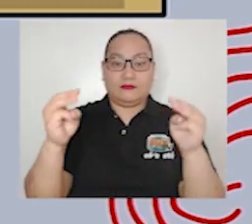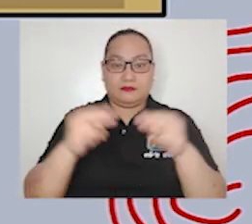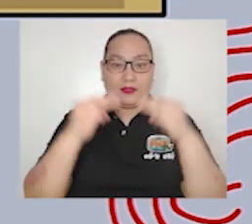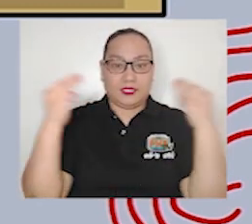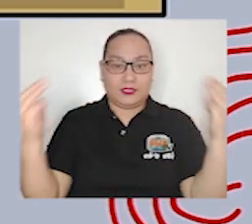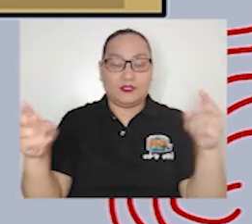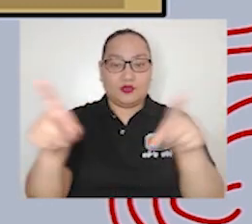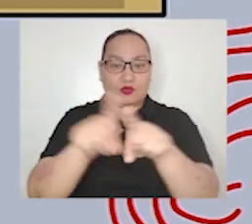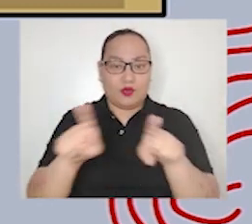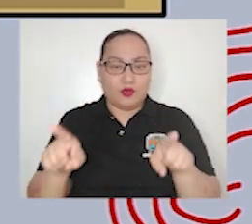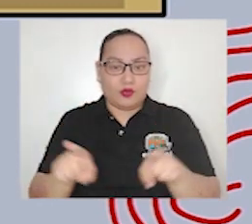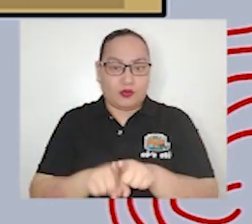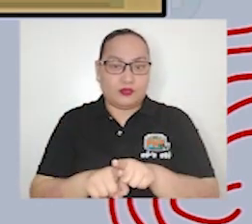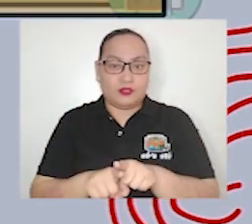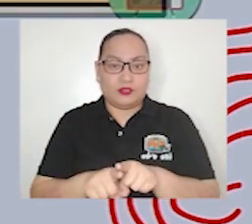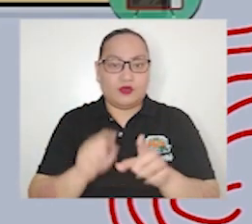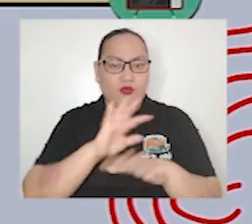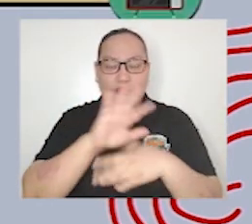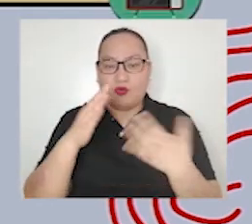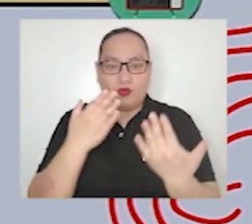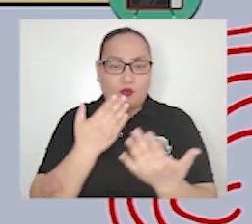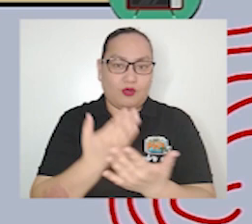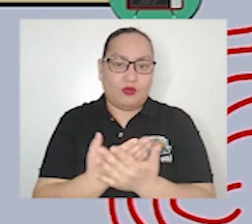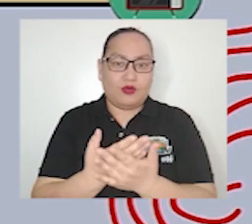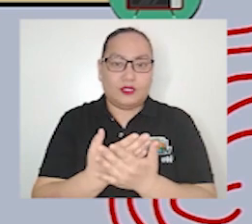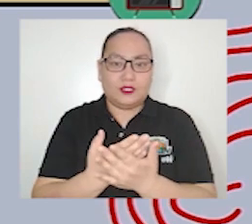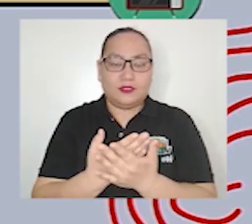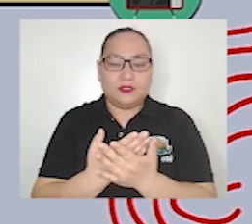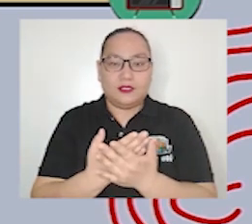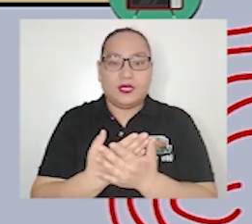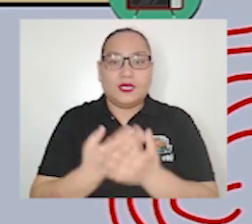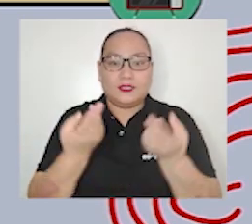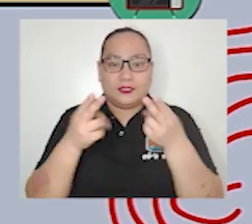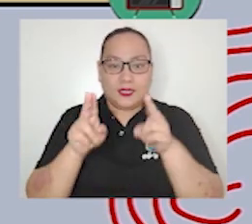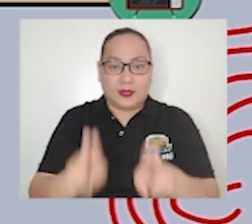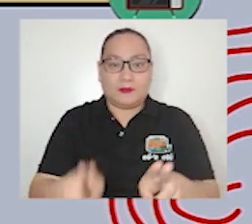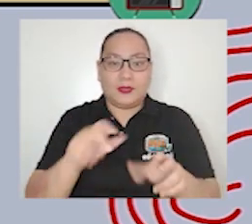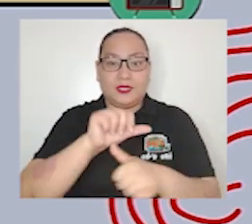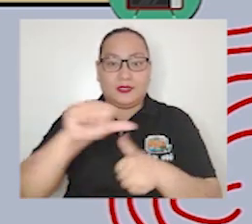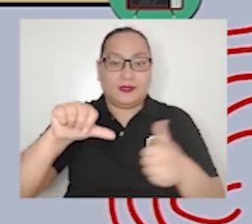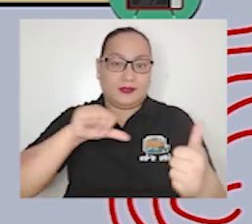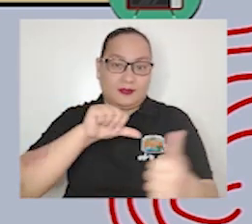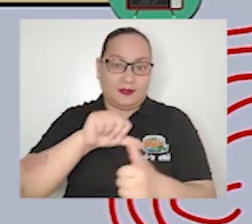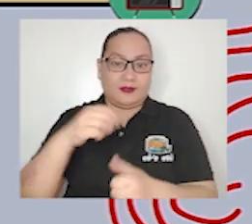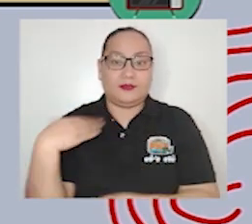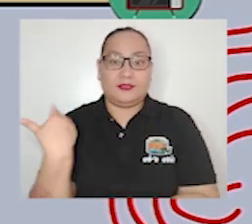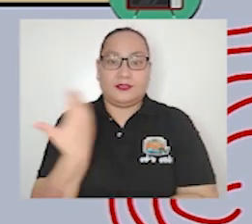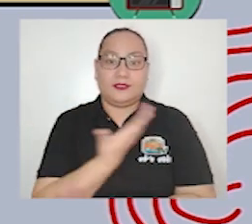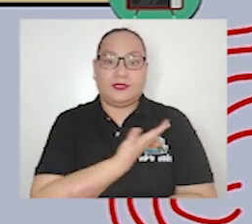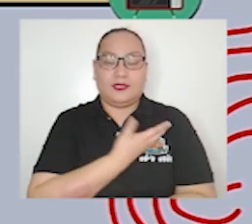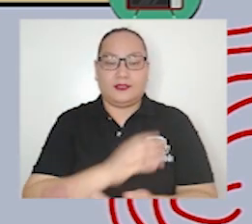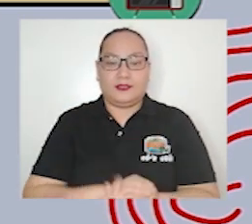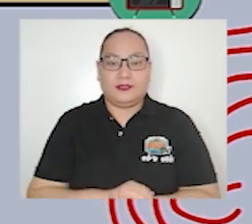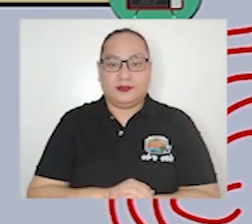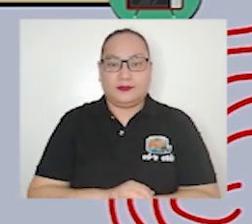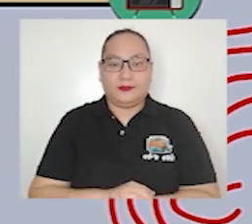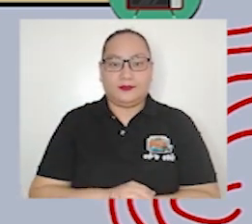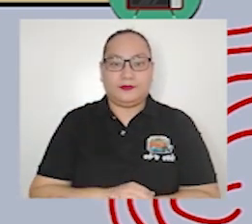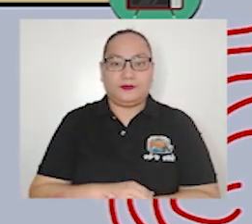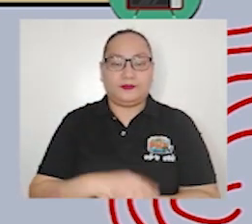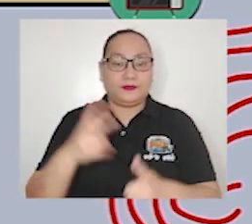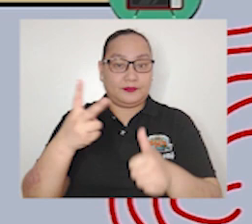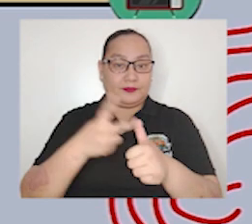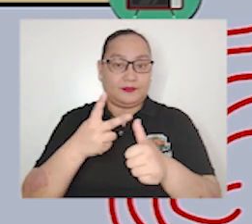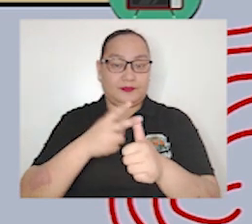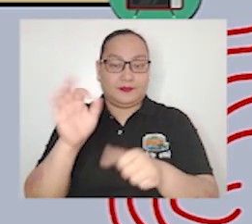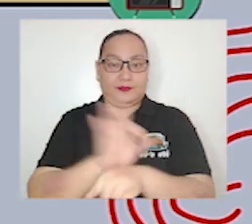that's happening around us the second function of journalism is interpretation